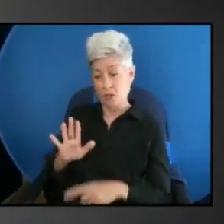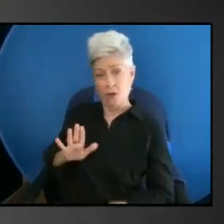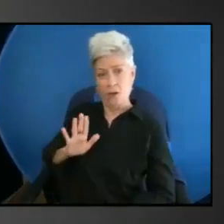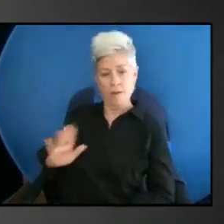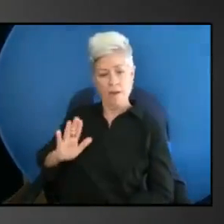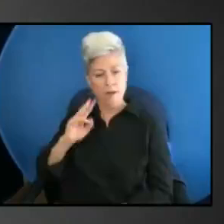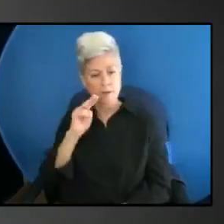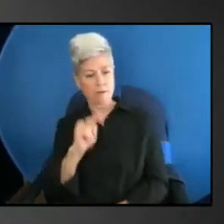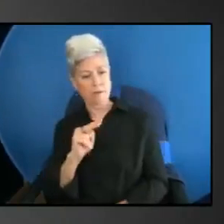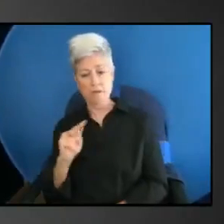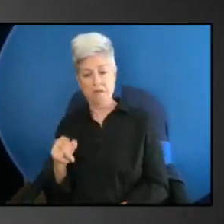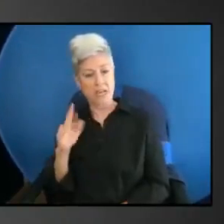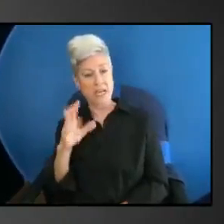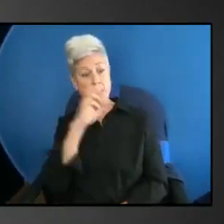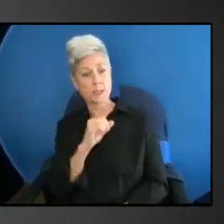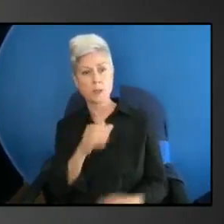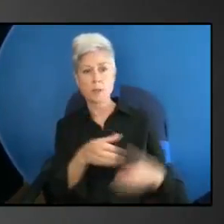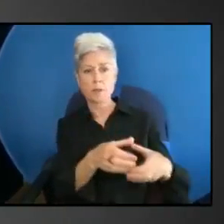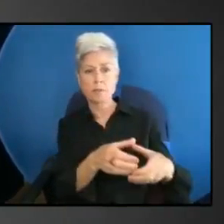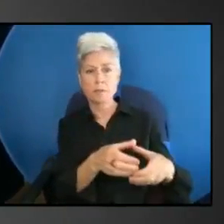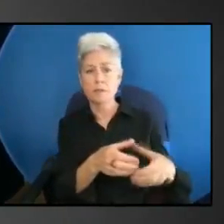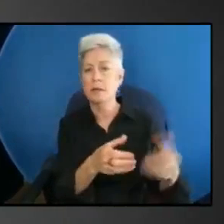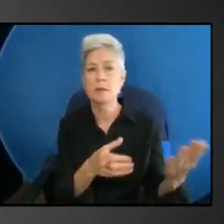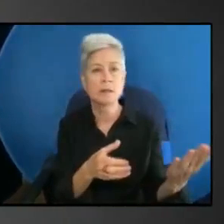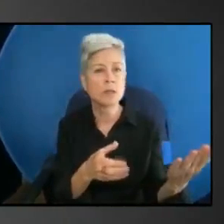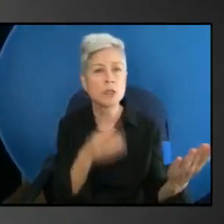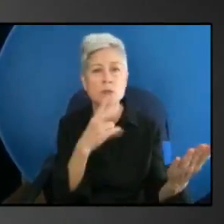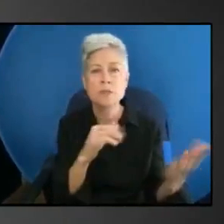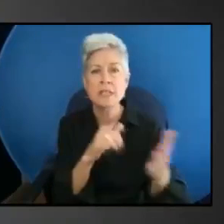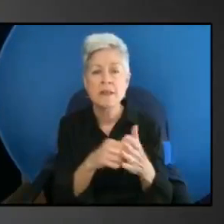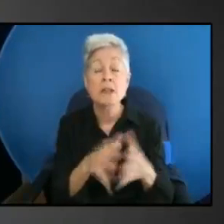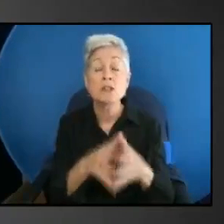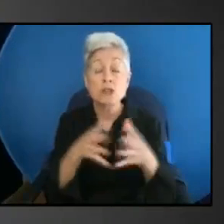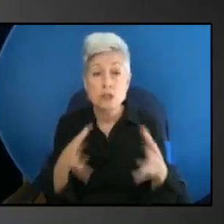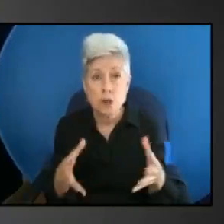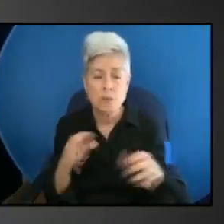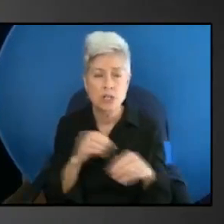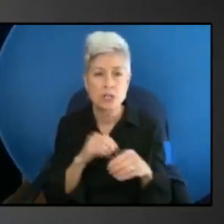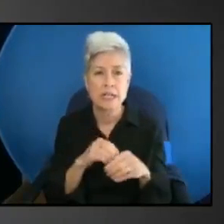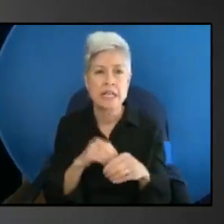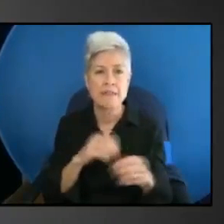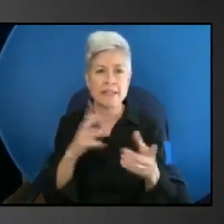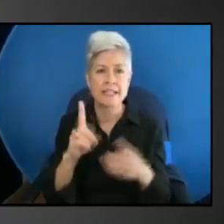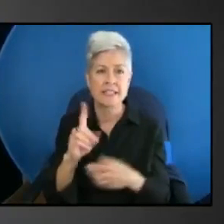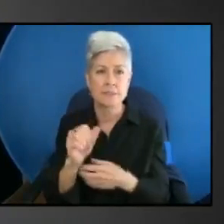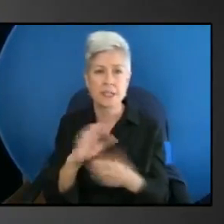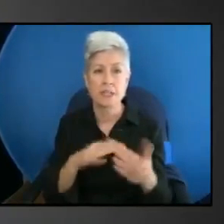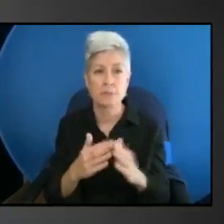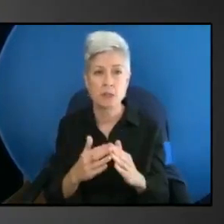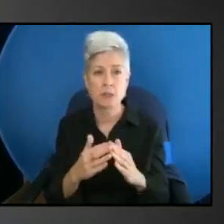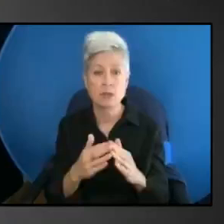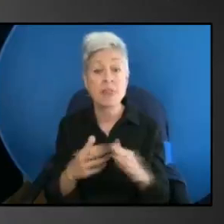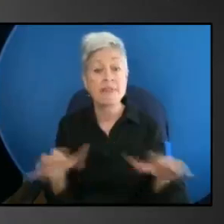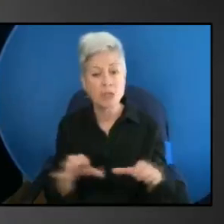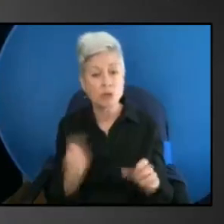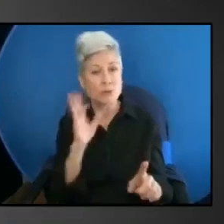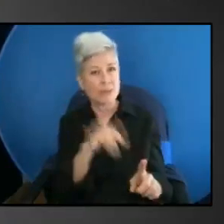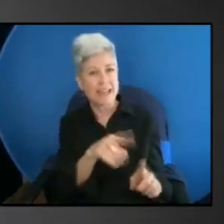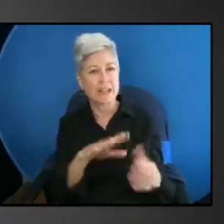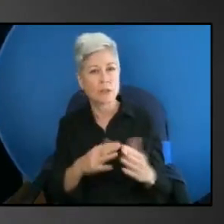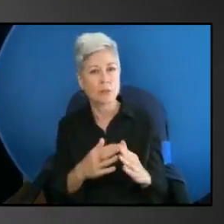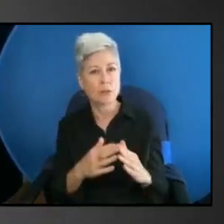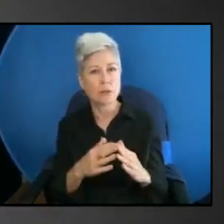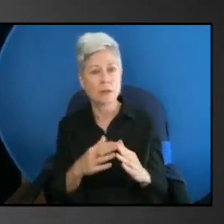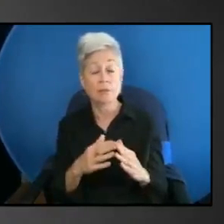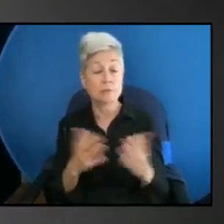And I think nowhere have we seen more of that than within the disability community. It's been done unto that community because the idea